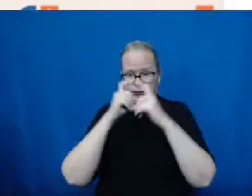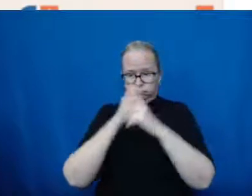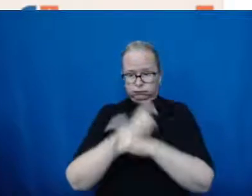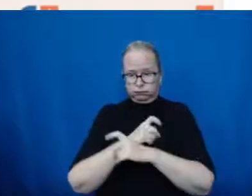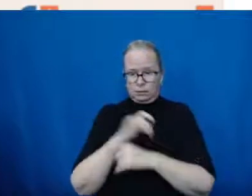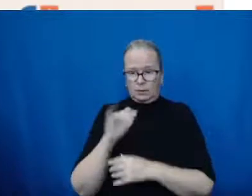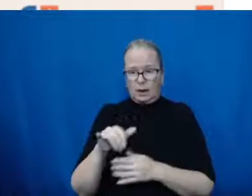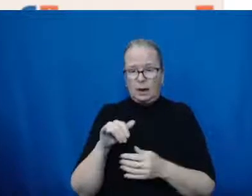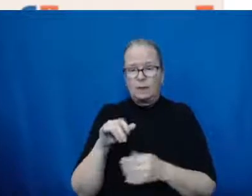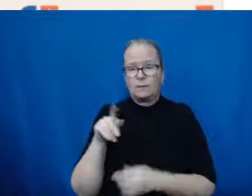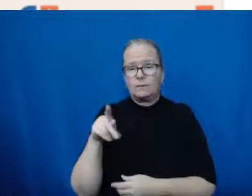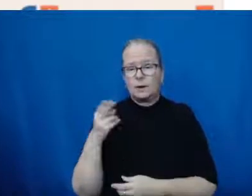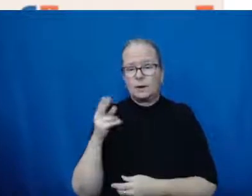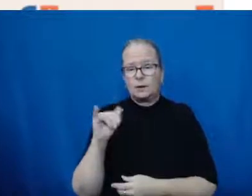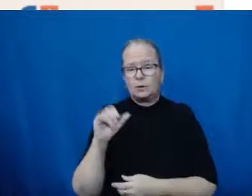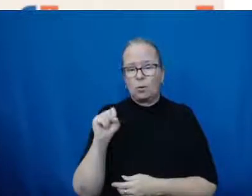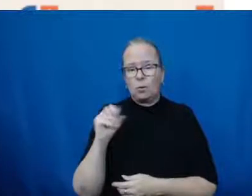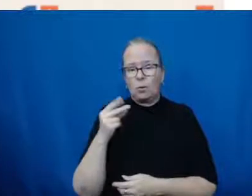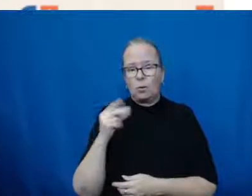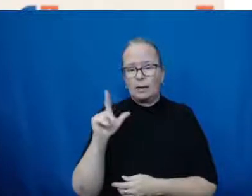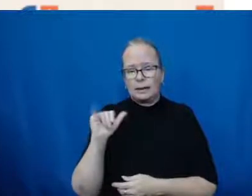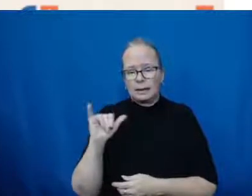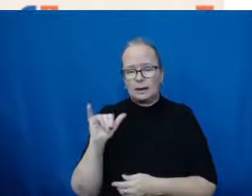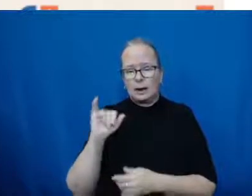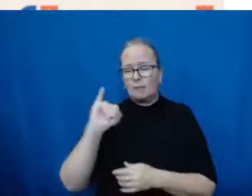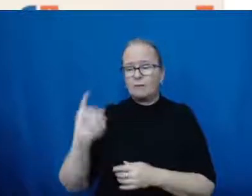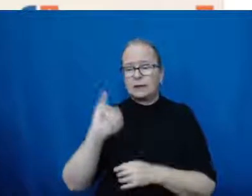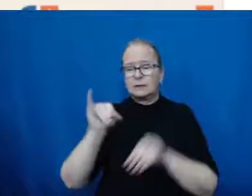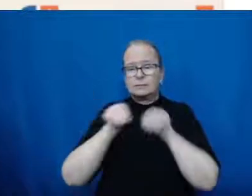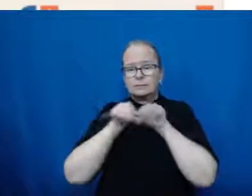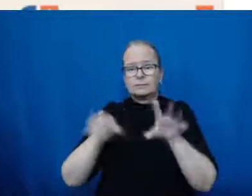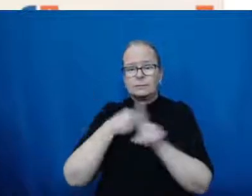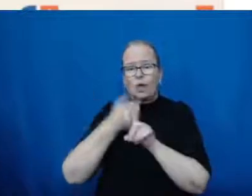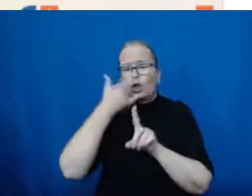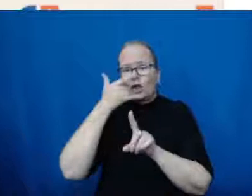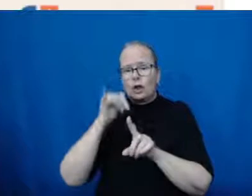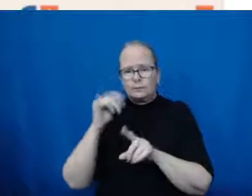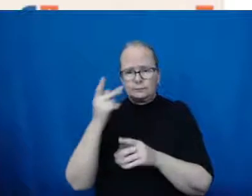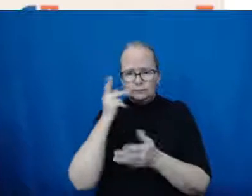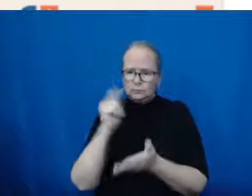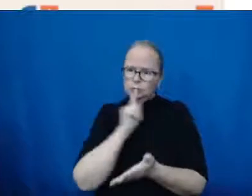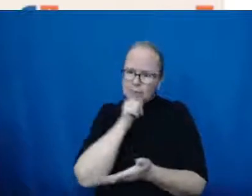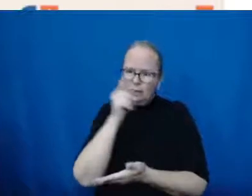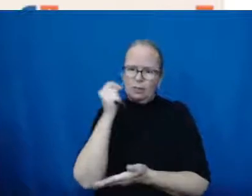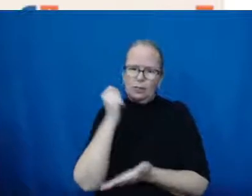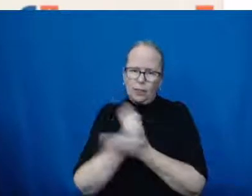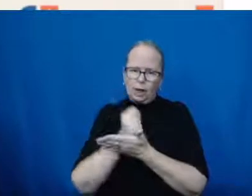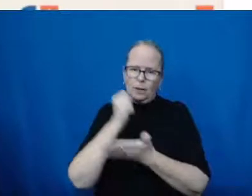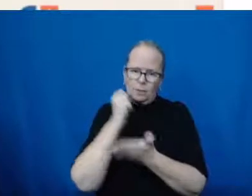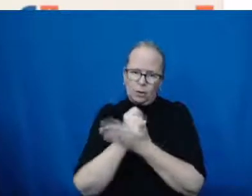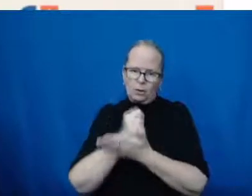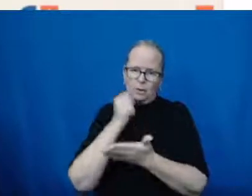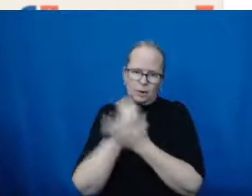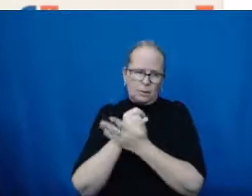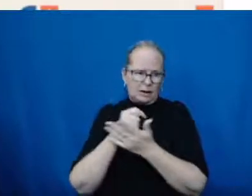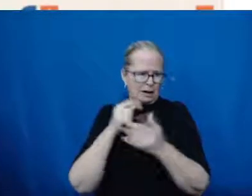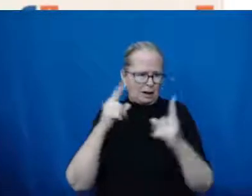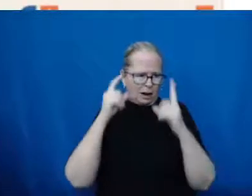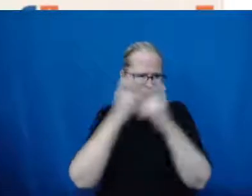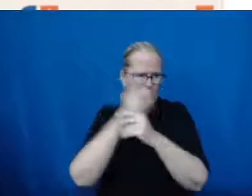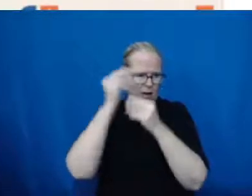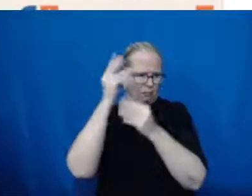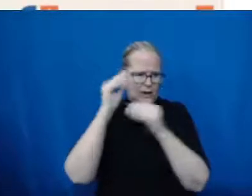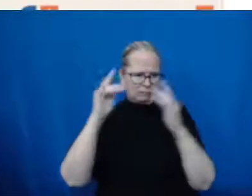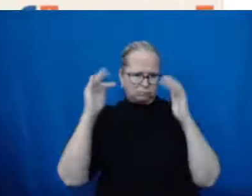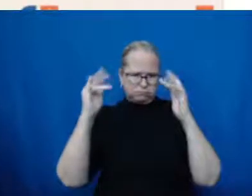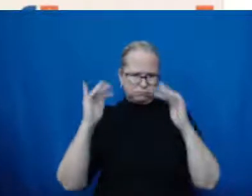and thus the treatment strategies are very complicated as well. So early in the course of the disease, you've got the viral response phase,